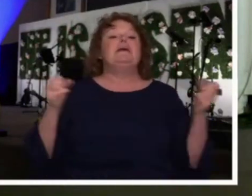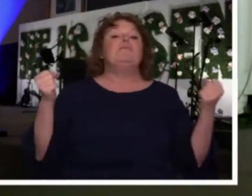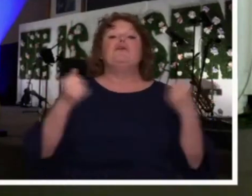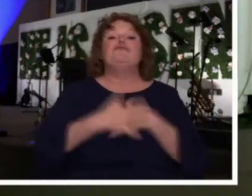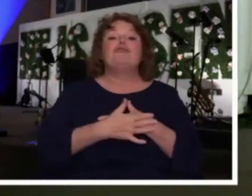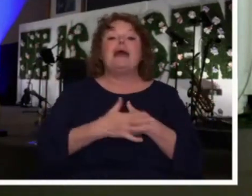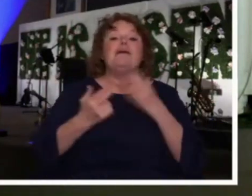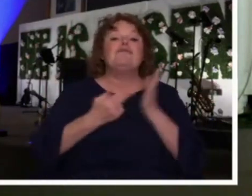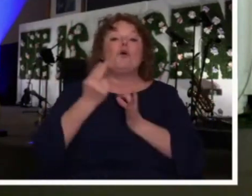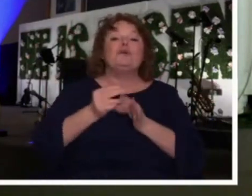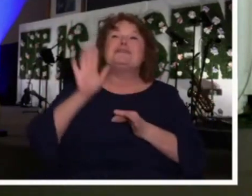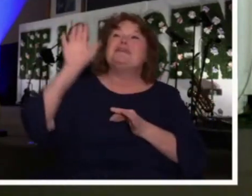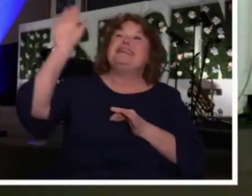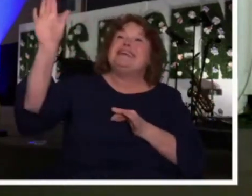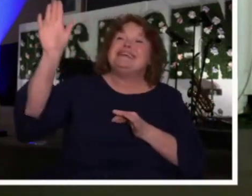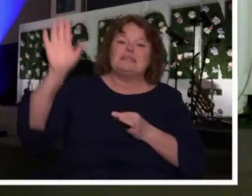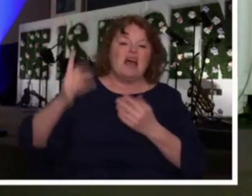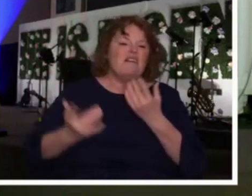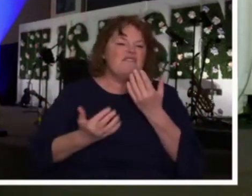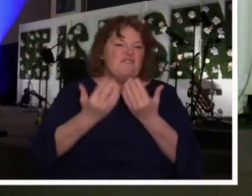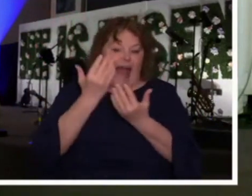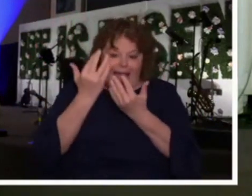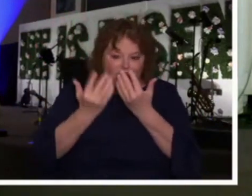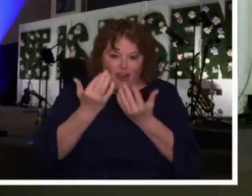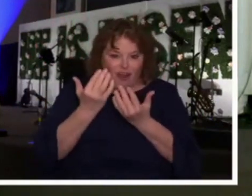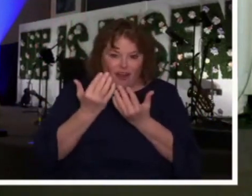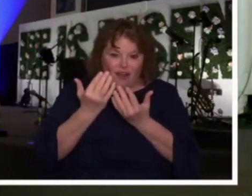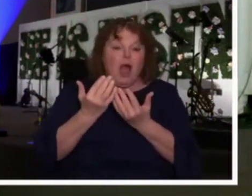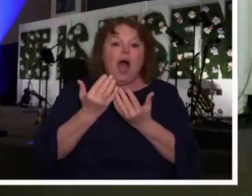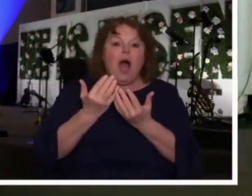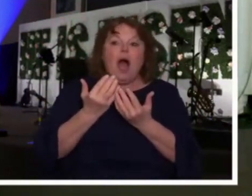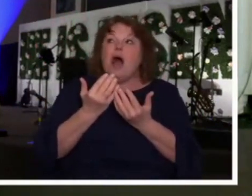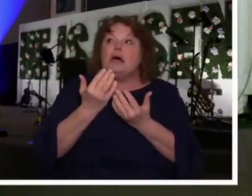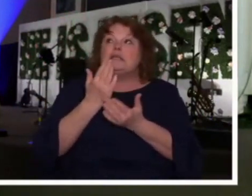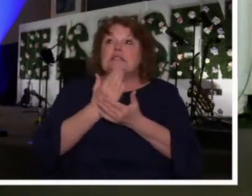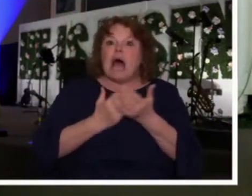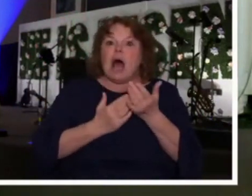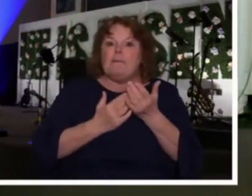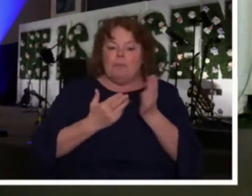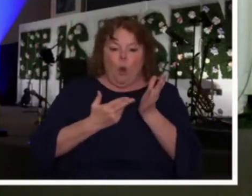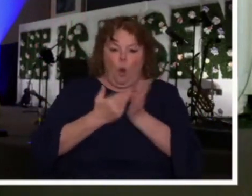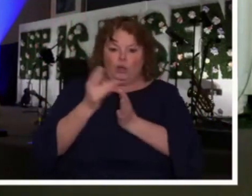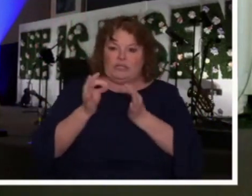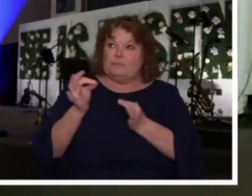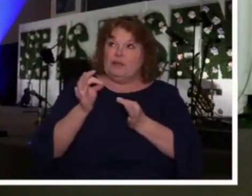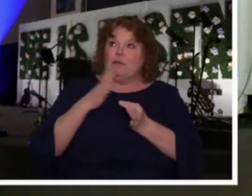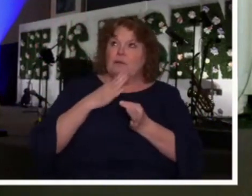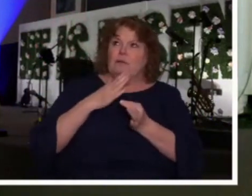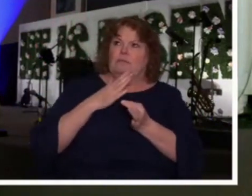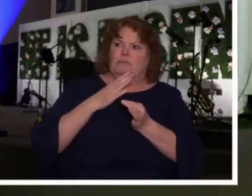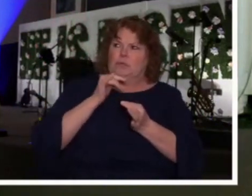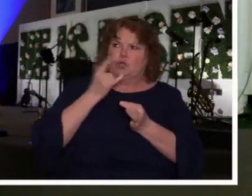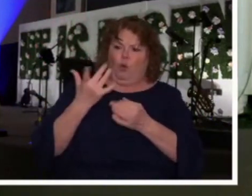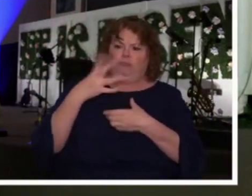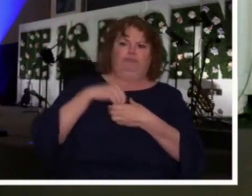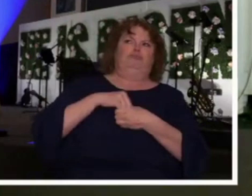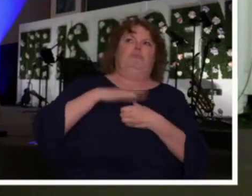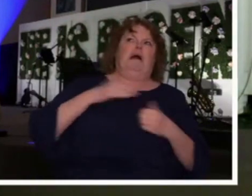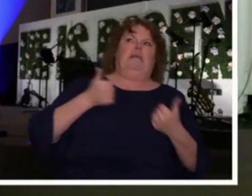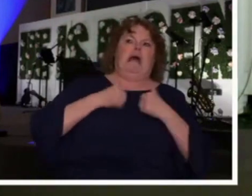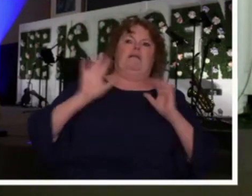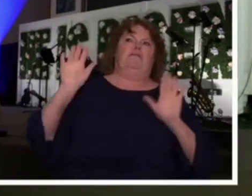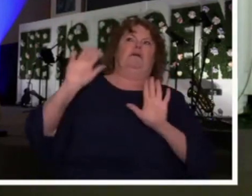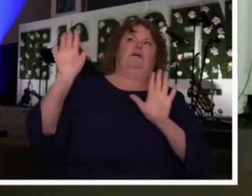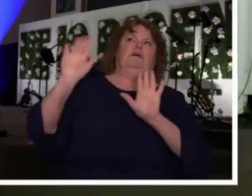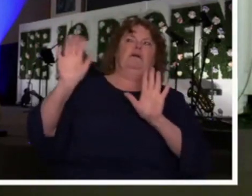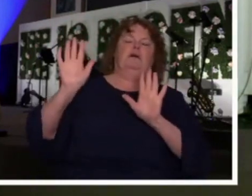Spirit's fire. Some of them are so afraid of the Holy Spirit that they've never allowed Him to ignite their life. And so they live in